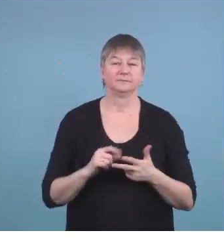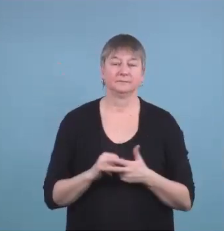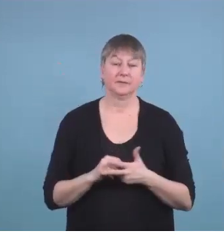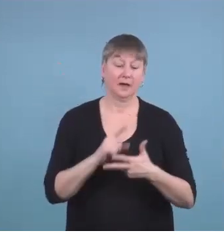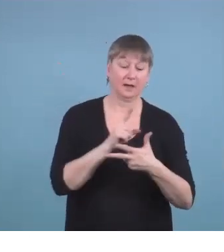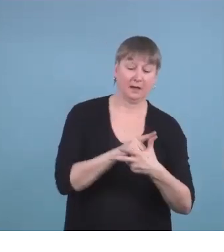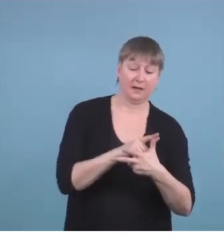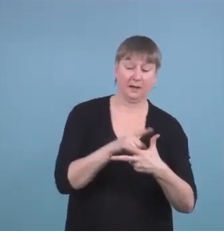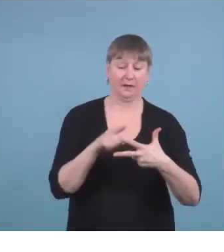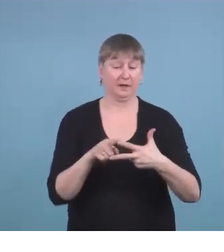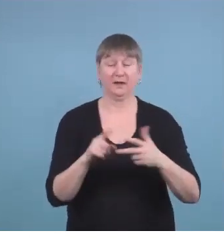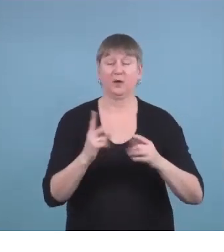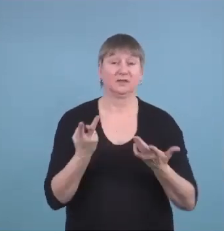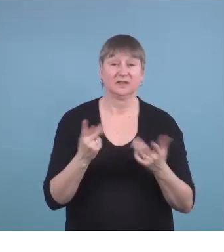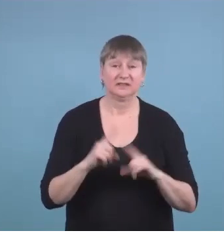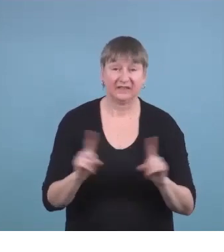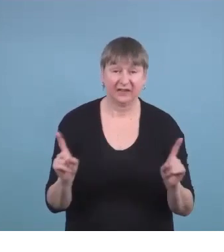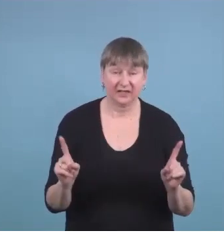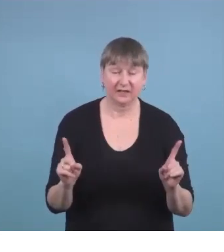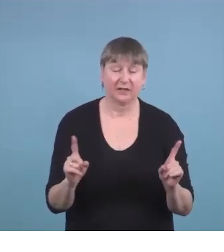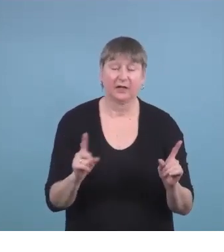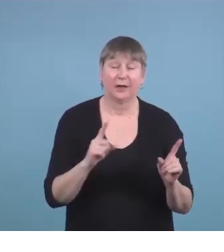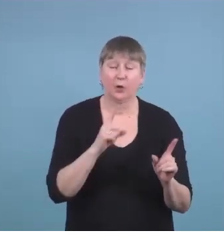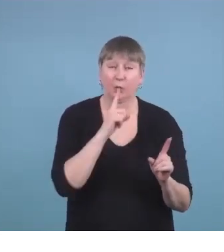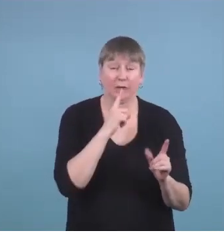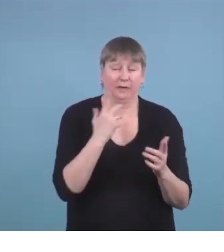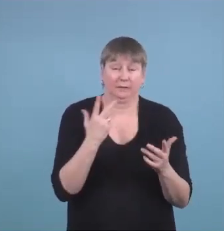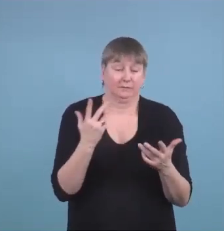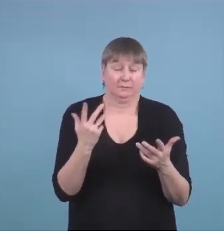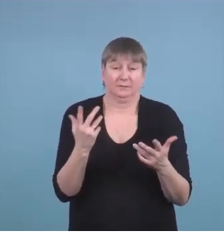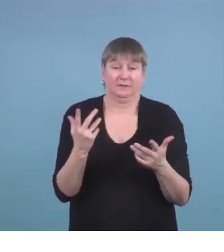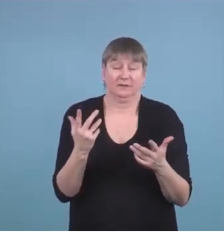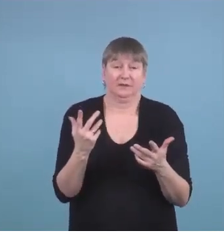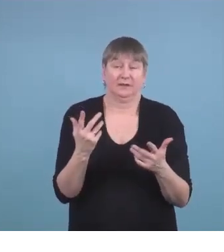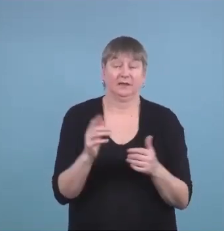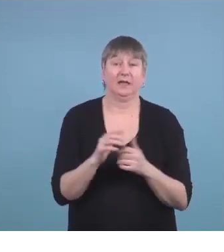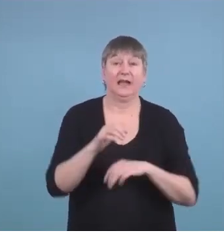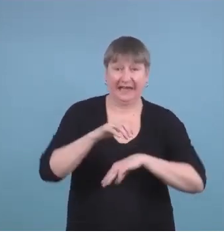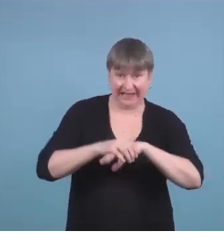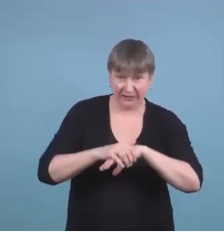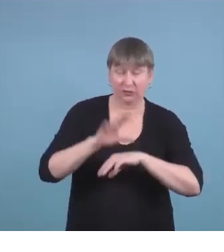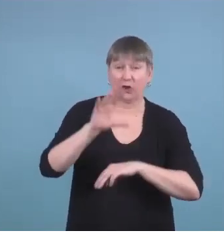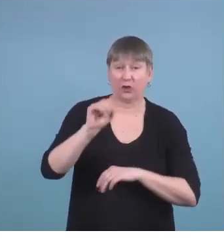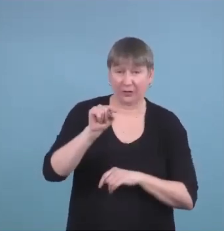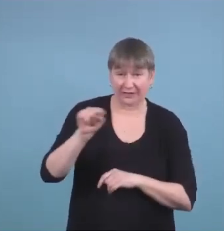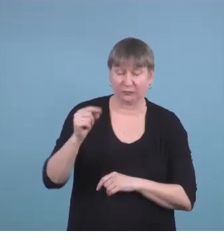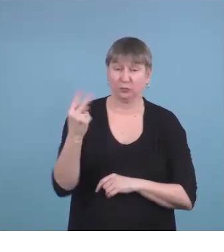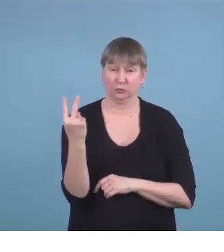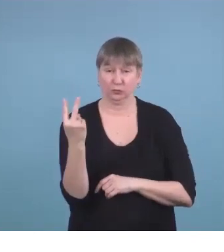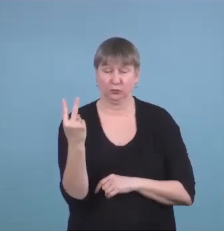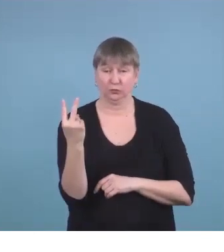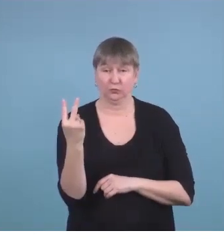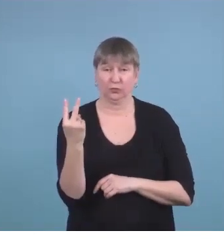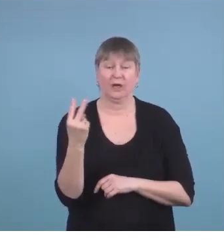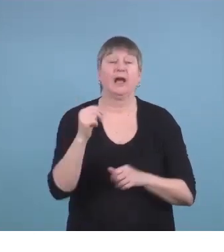diploma and a High School Certificate of Achievement is English 30-2 and